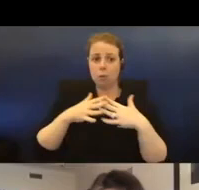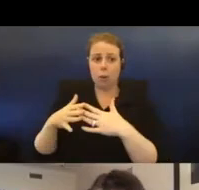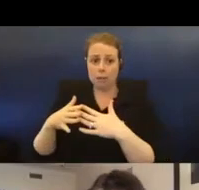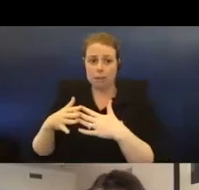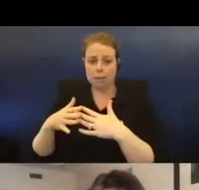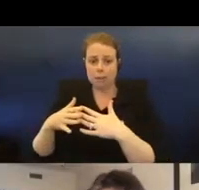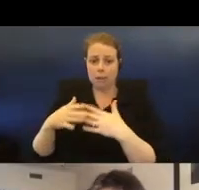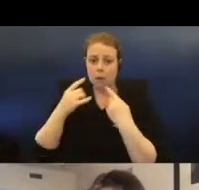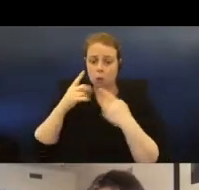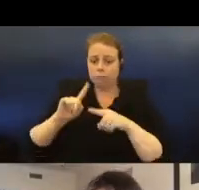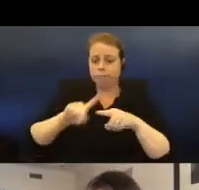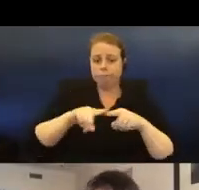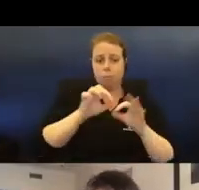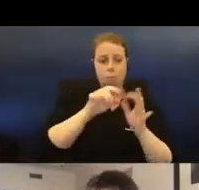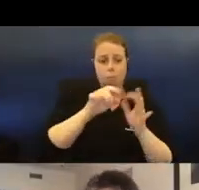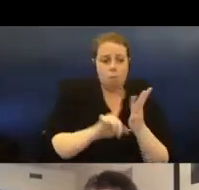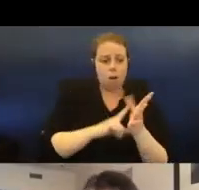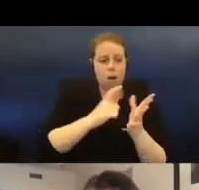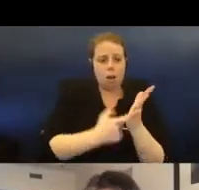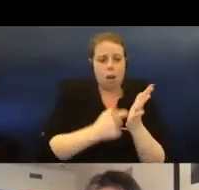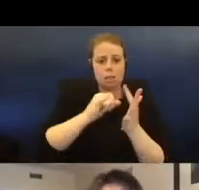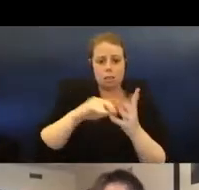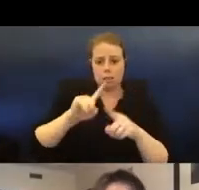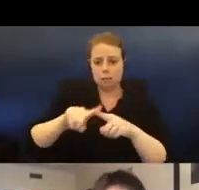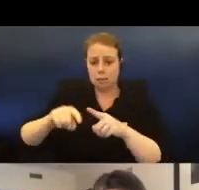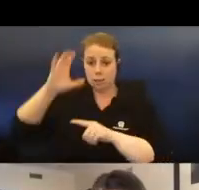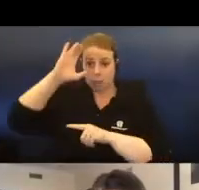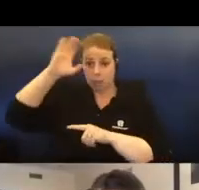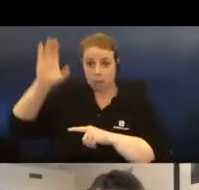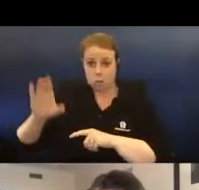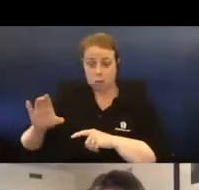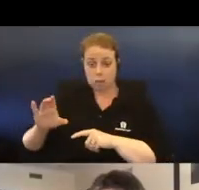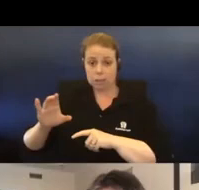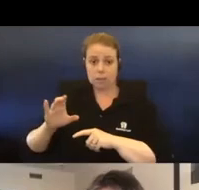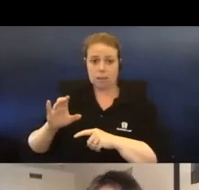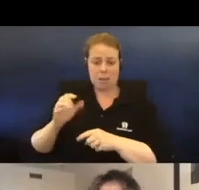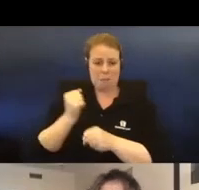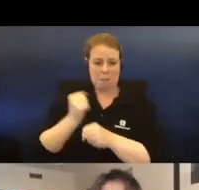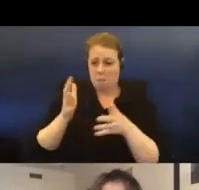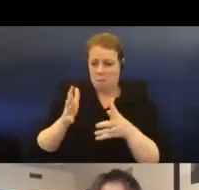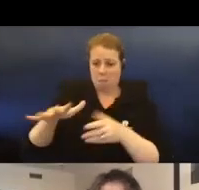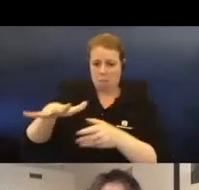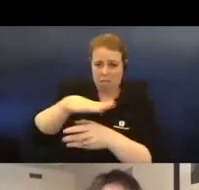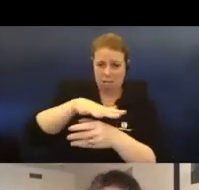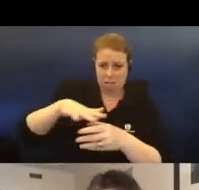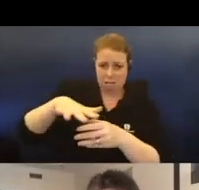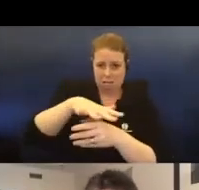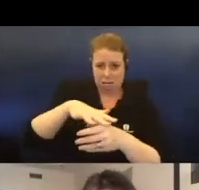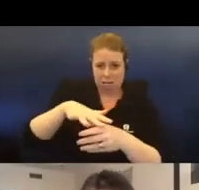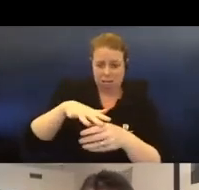countries where terrorist acts have happened, creating this strange landscape as kind of an anthology of ball arts.